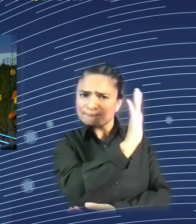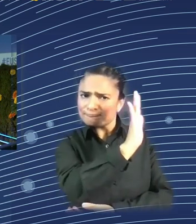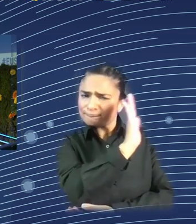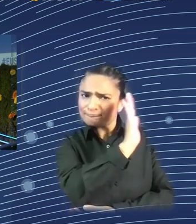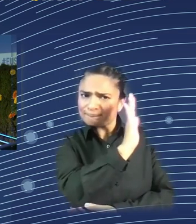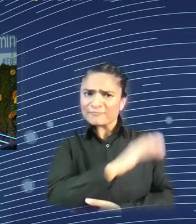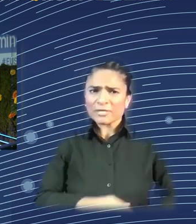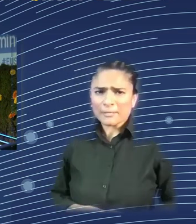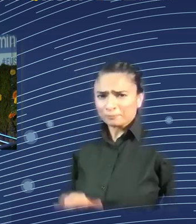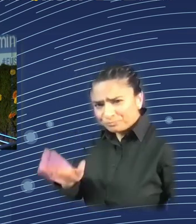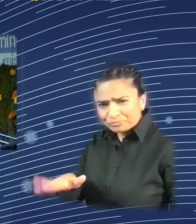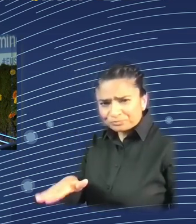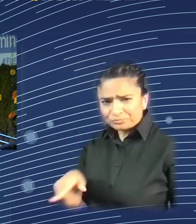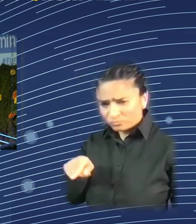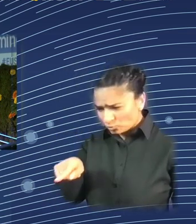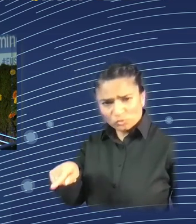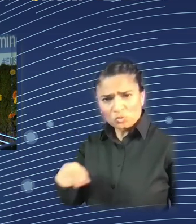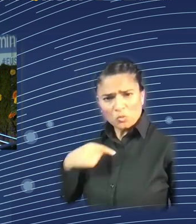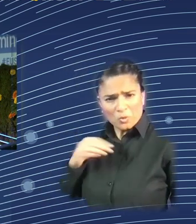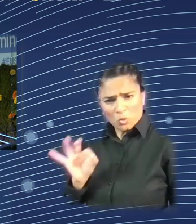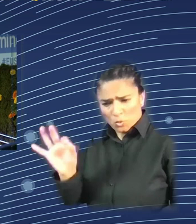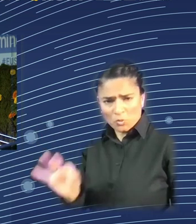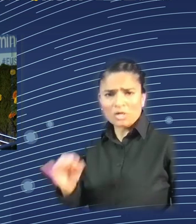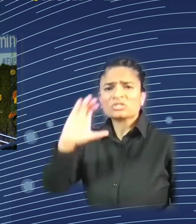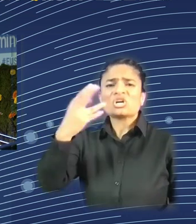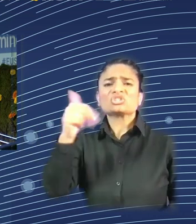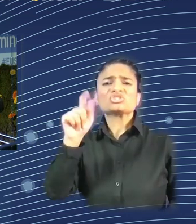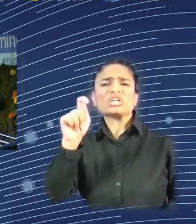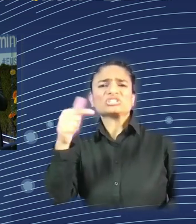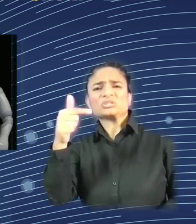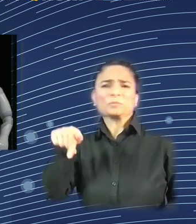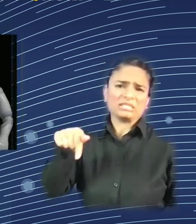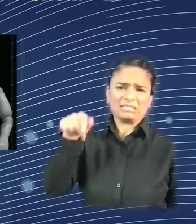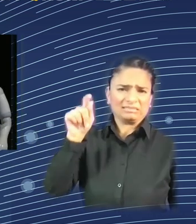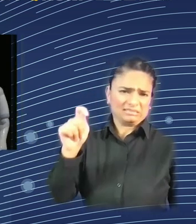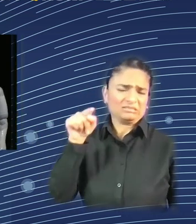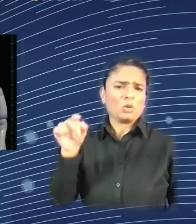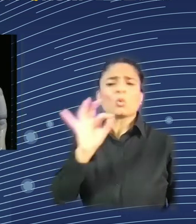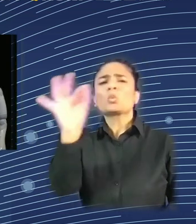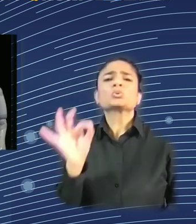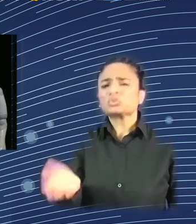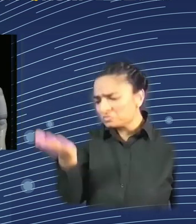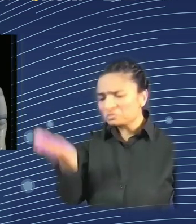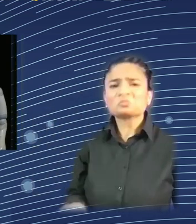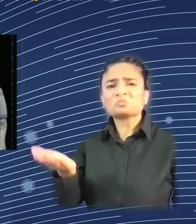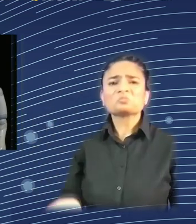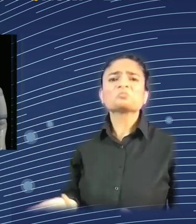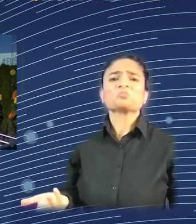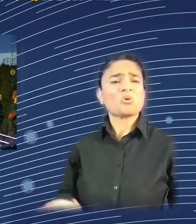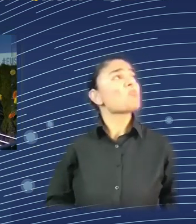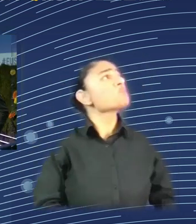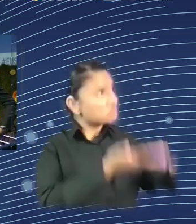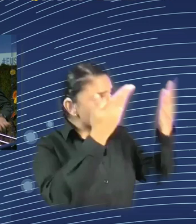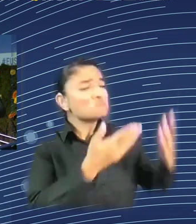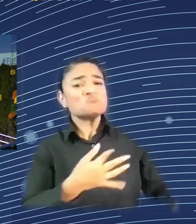Please go ahead. I am curious. Excellent. Thanks for that. Hello again, ChatGPT, in about 30 words.